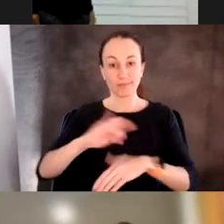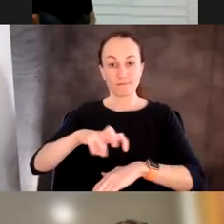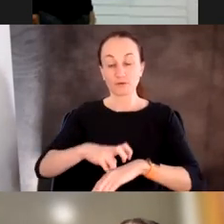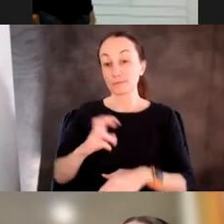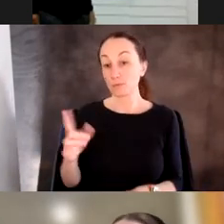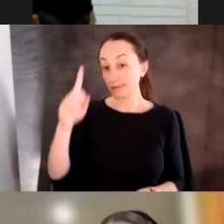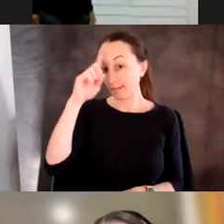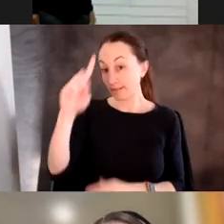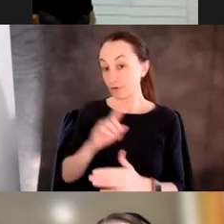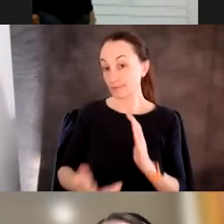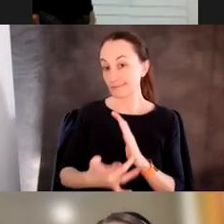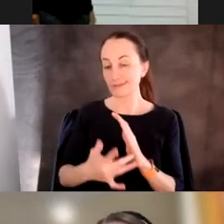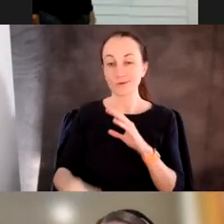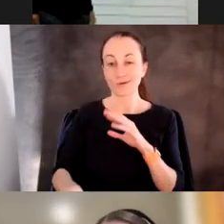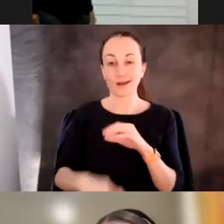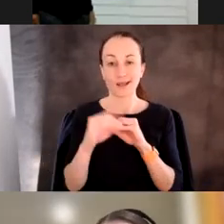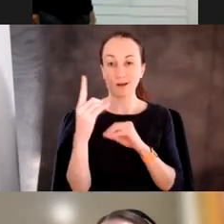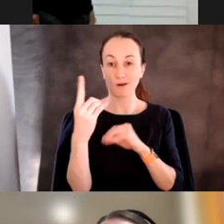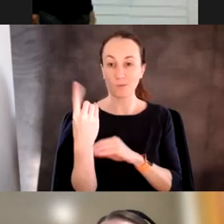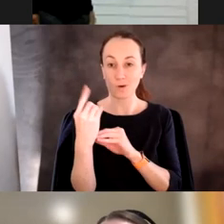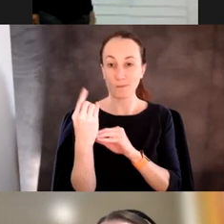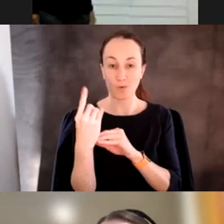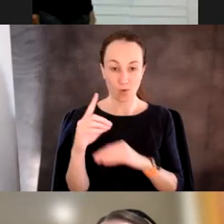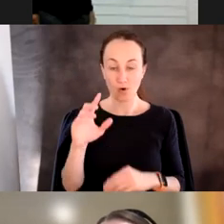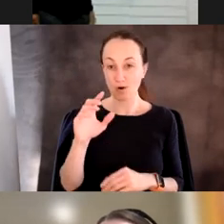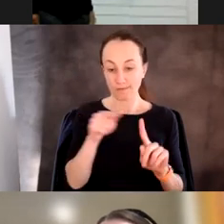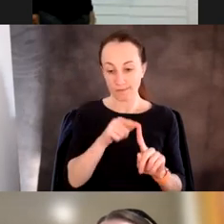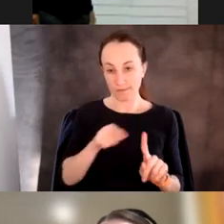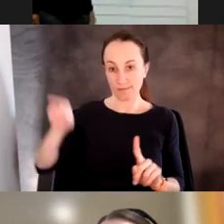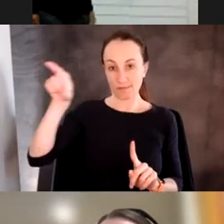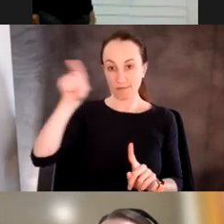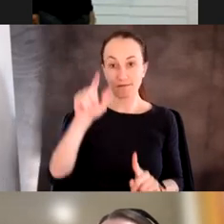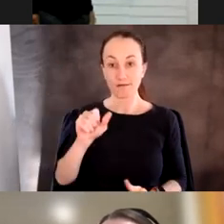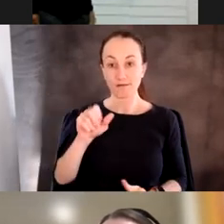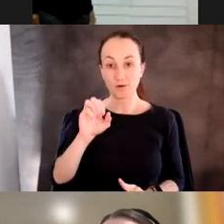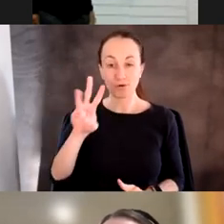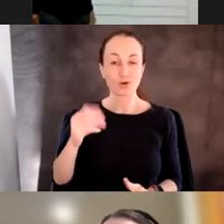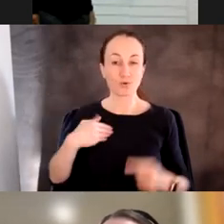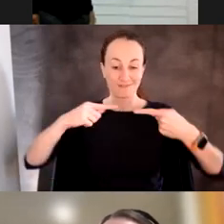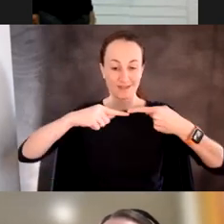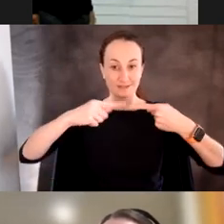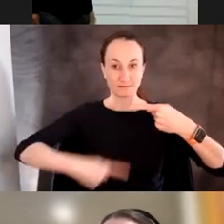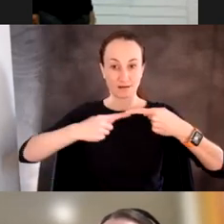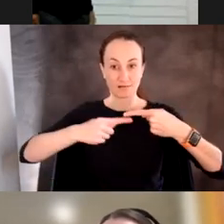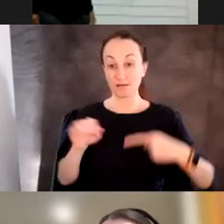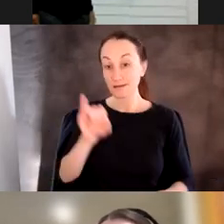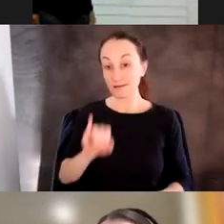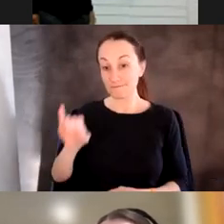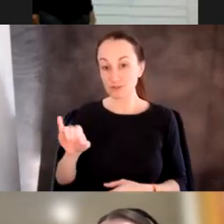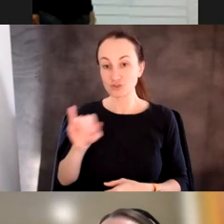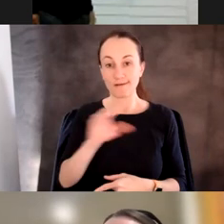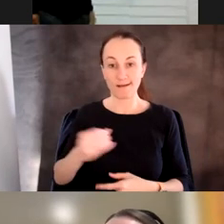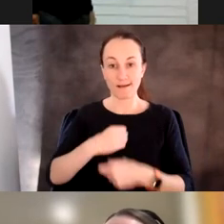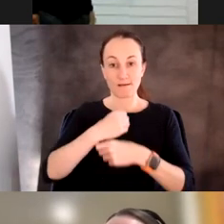technique is you can actually add one more arrow, which is you can have this cycle of infection and propagation